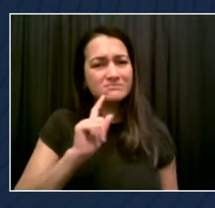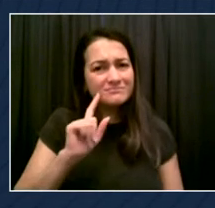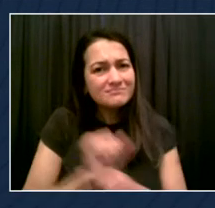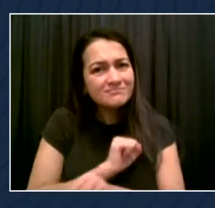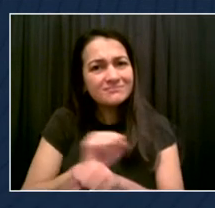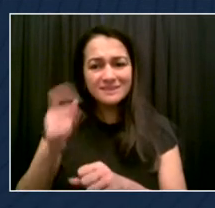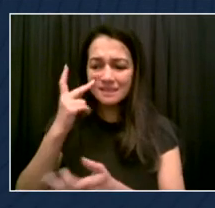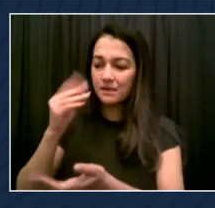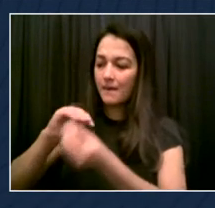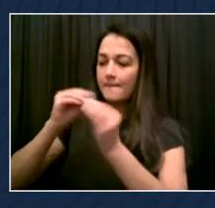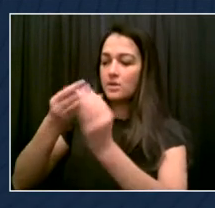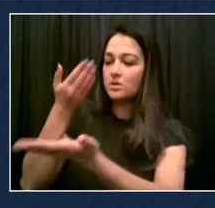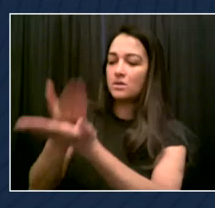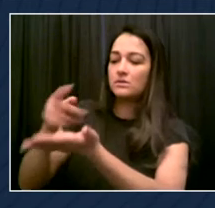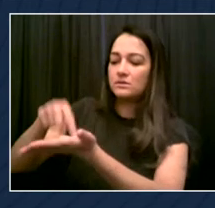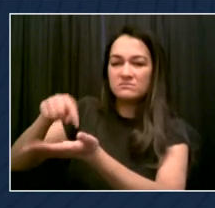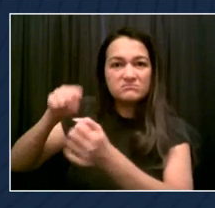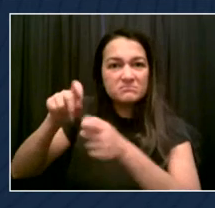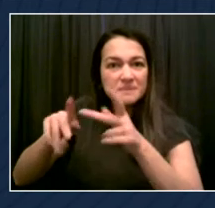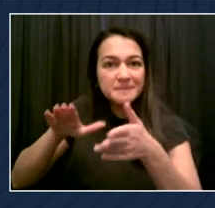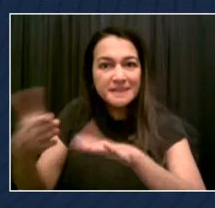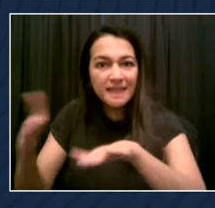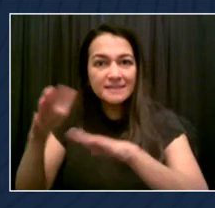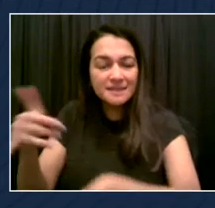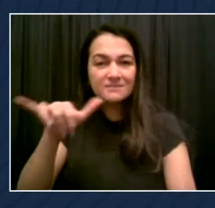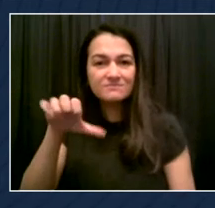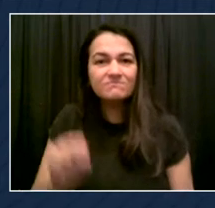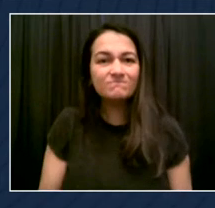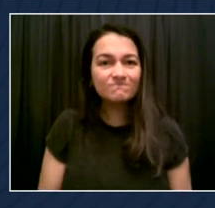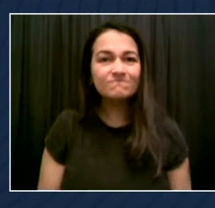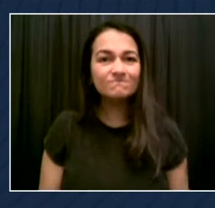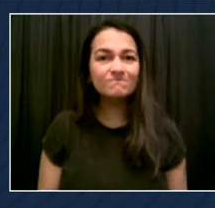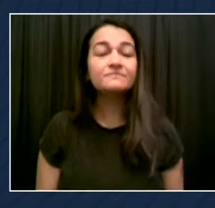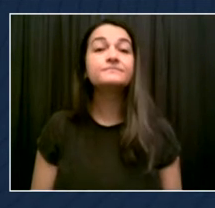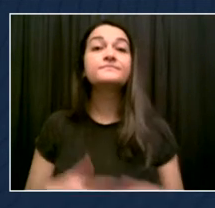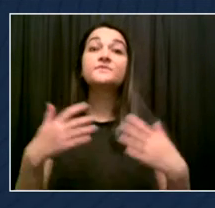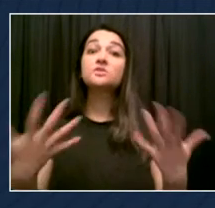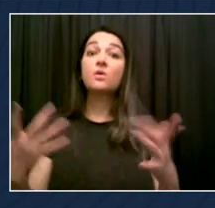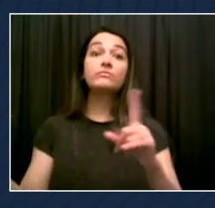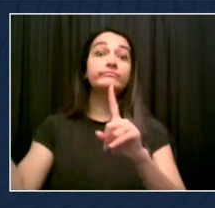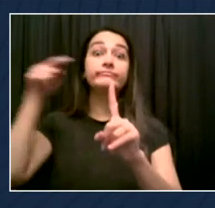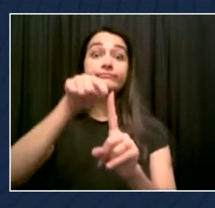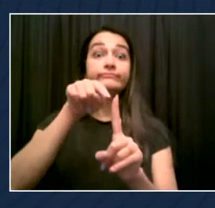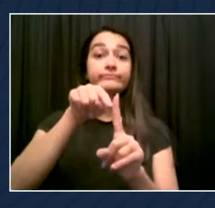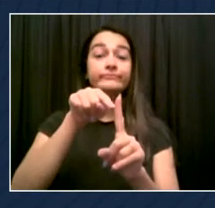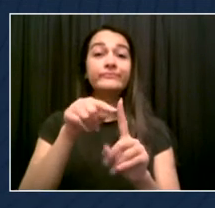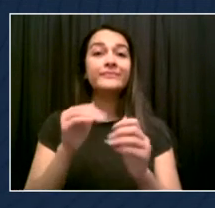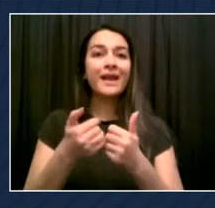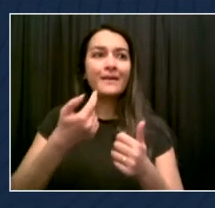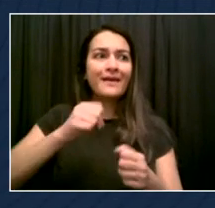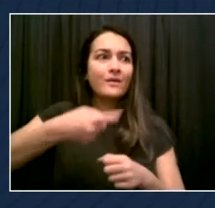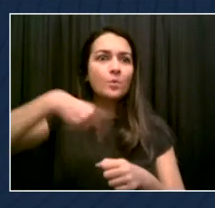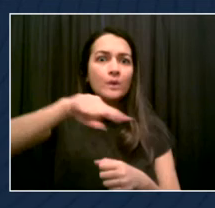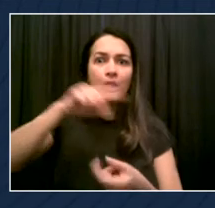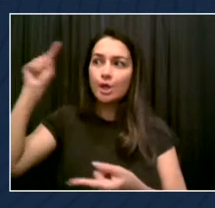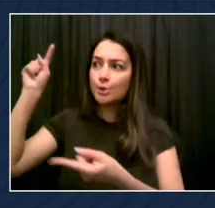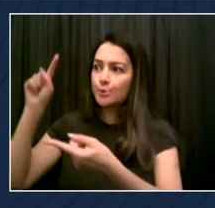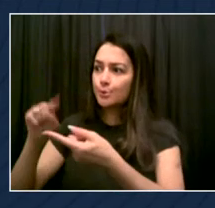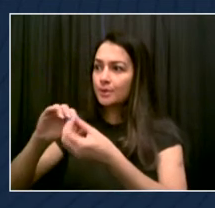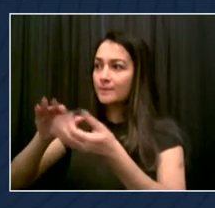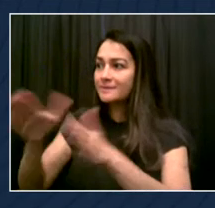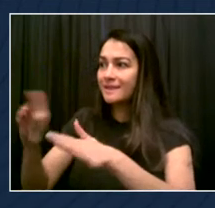come up with a better way to save my neighbors, then you should not have this negative